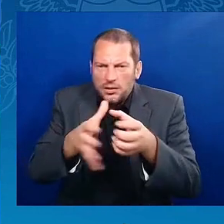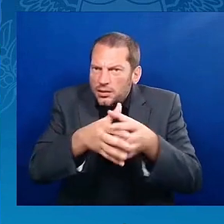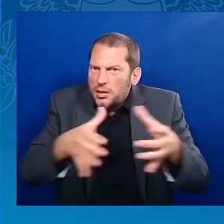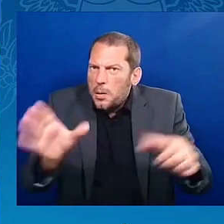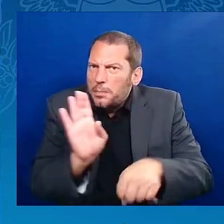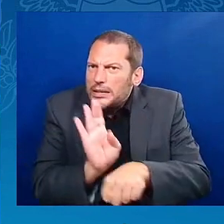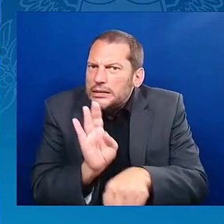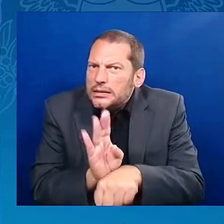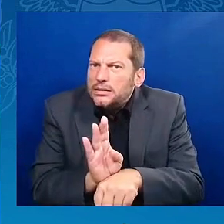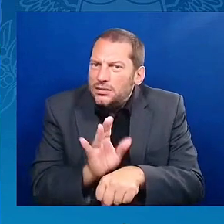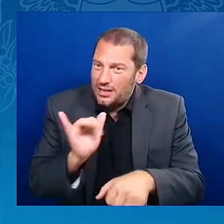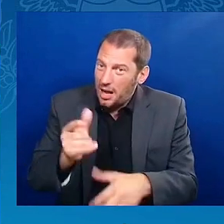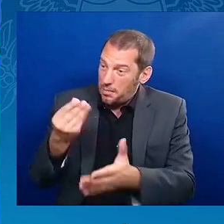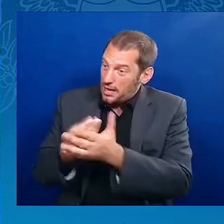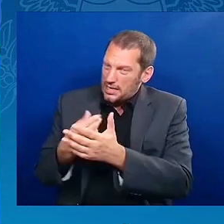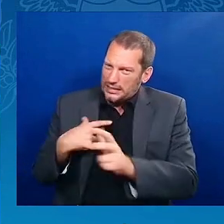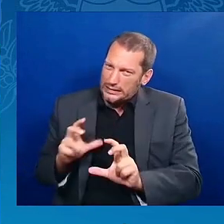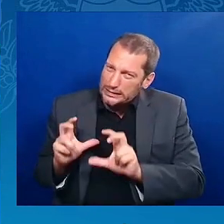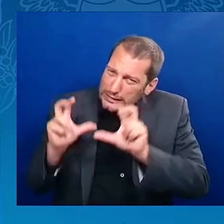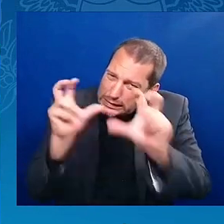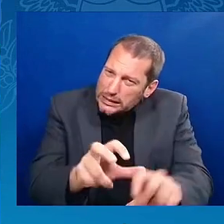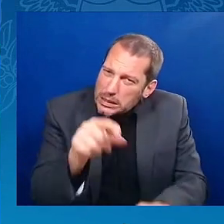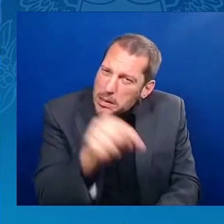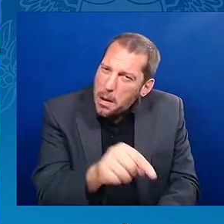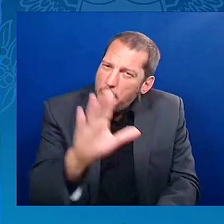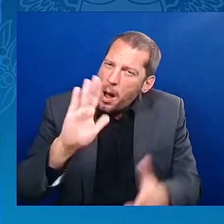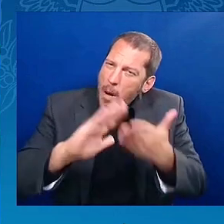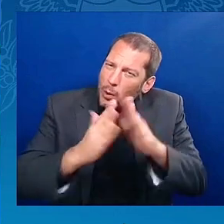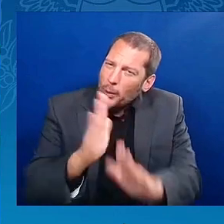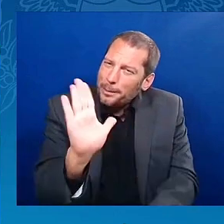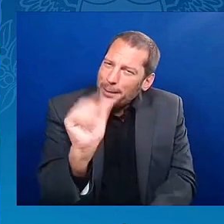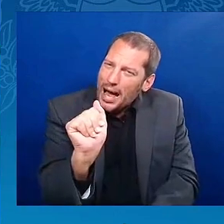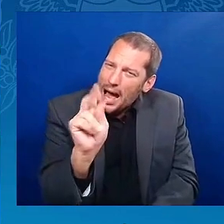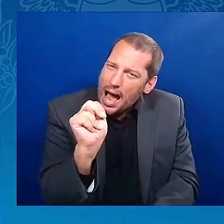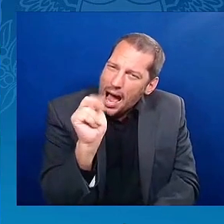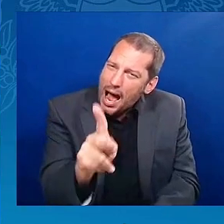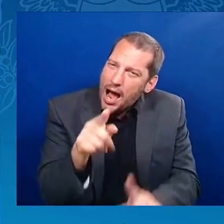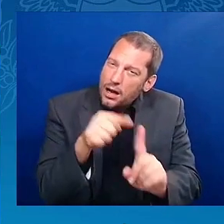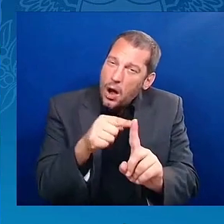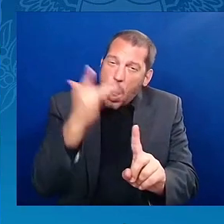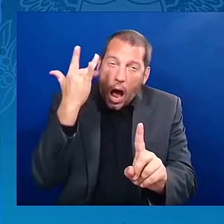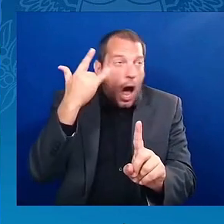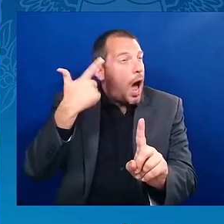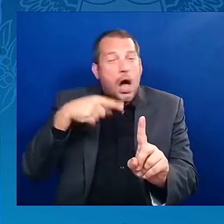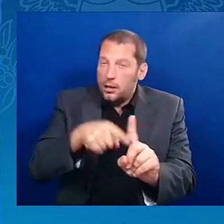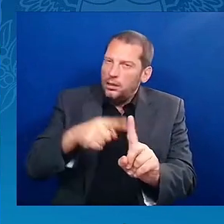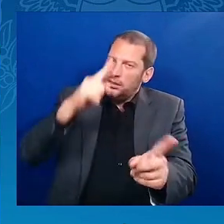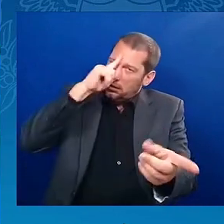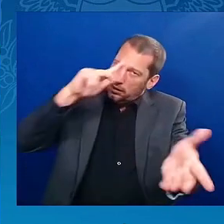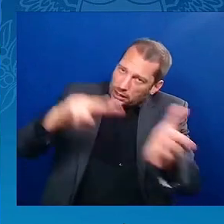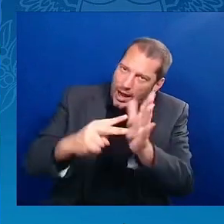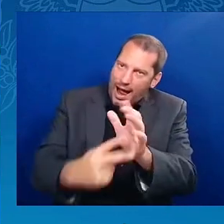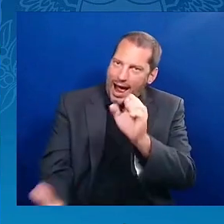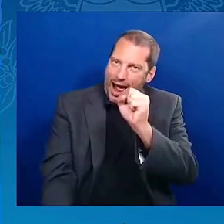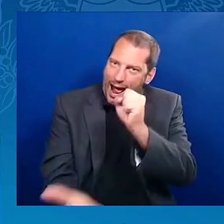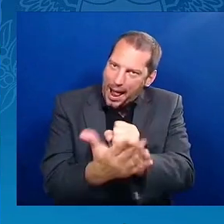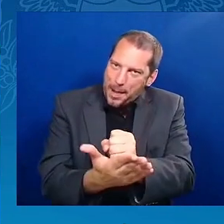there is going to be the greatest opportunity for folks in the community to actually do the work that is about entrepreneurship.